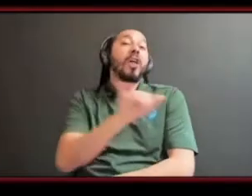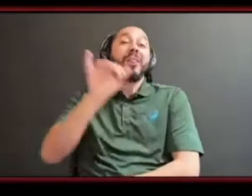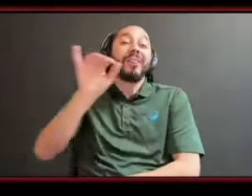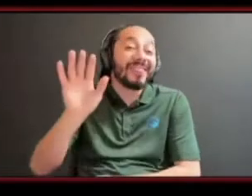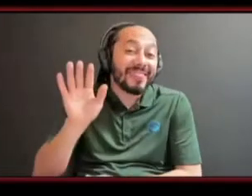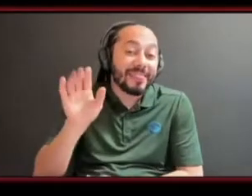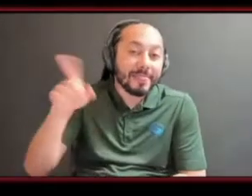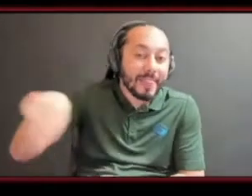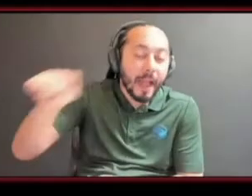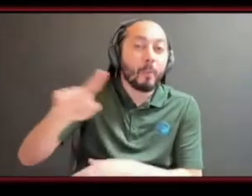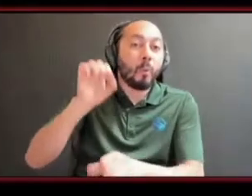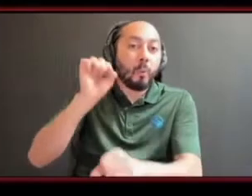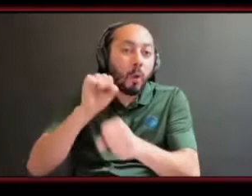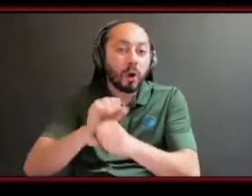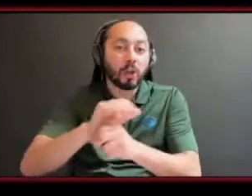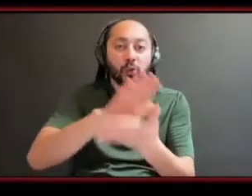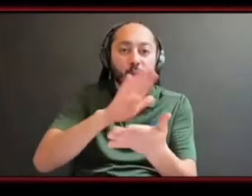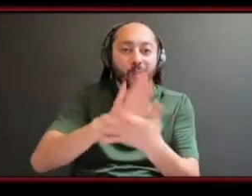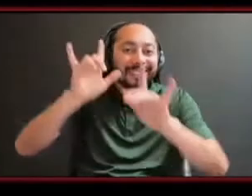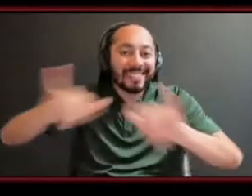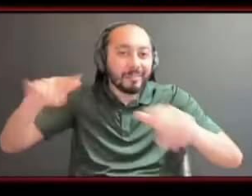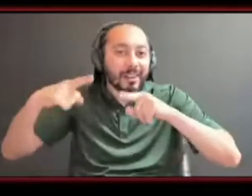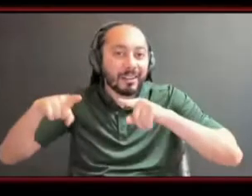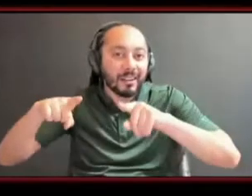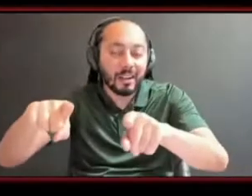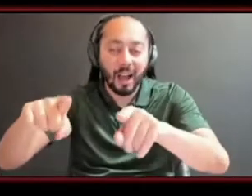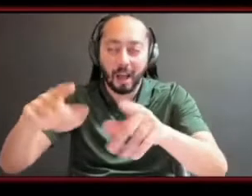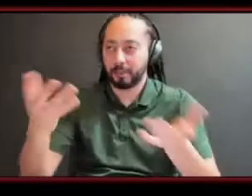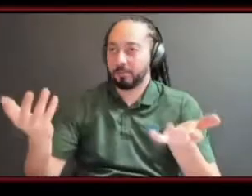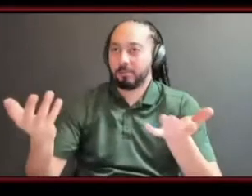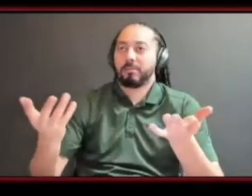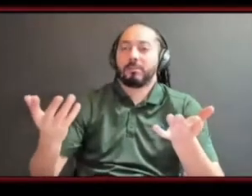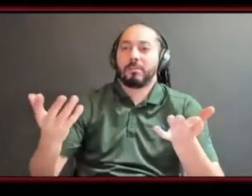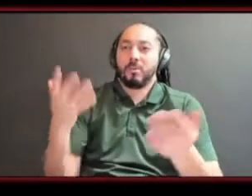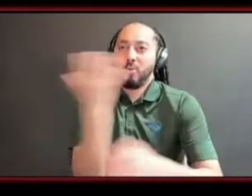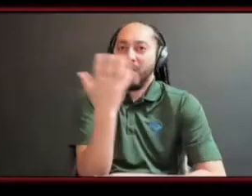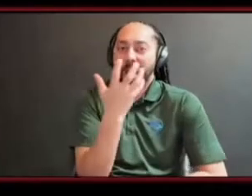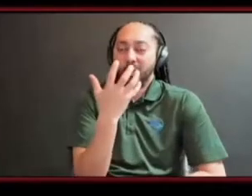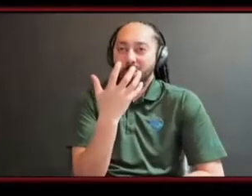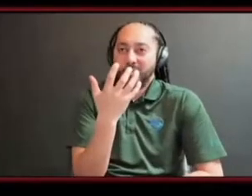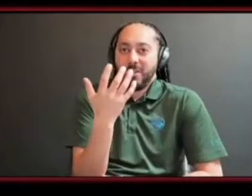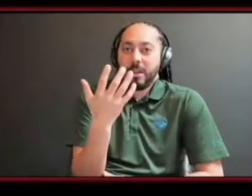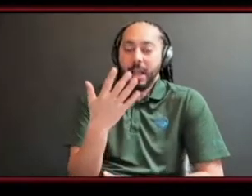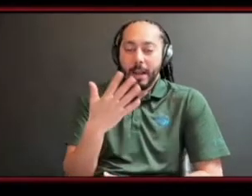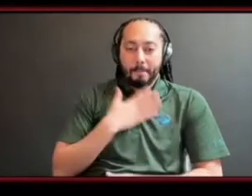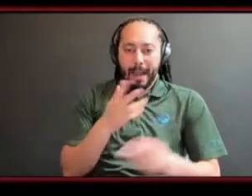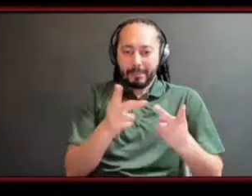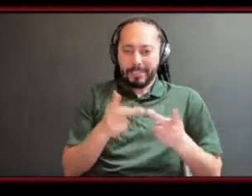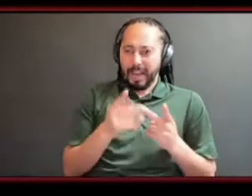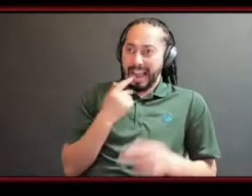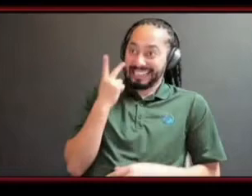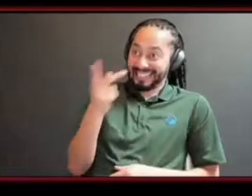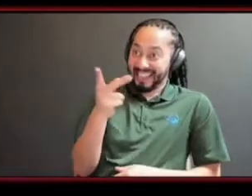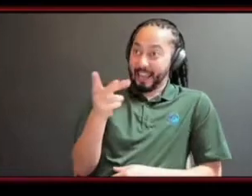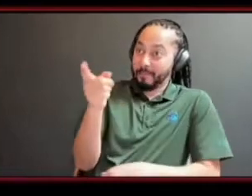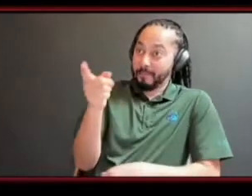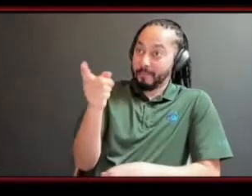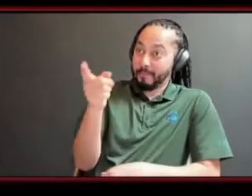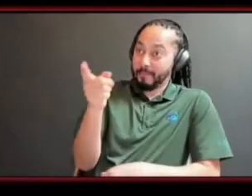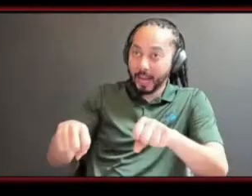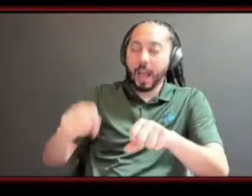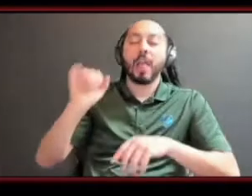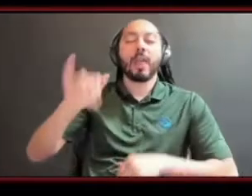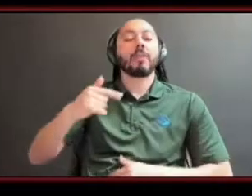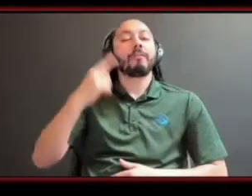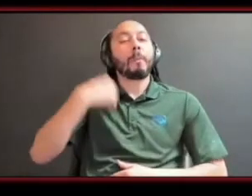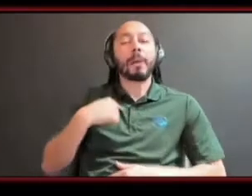like i have no excuse like if if i know someone else in my same position can do it i can do it too you know i mean and that's kind of one of the things that i